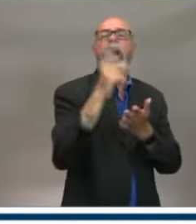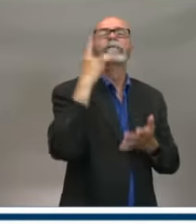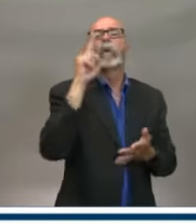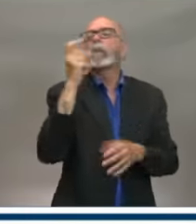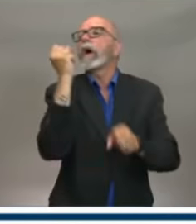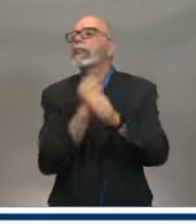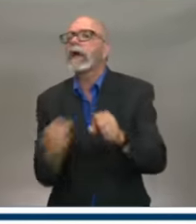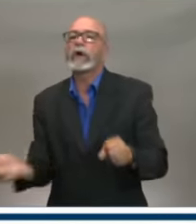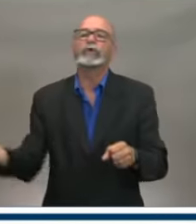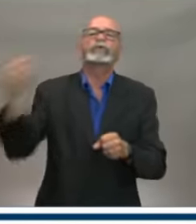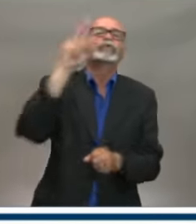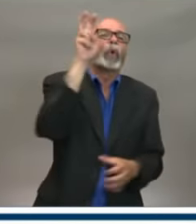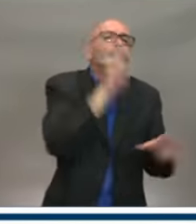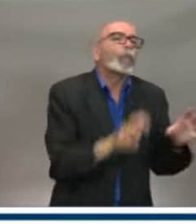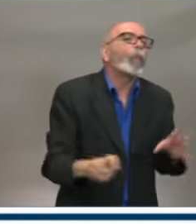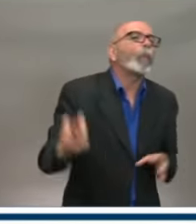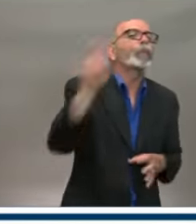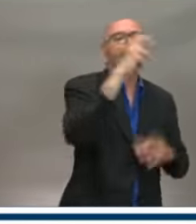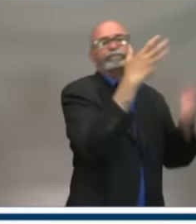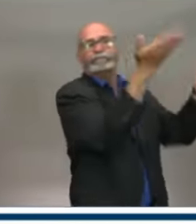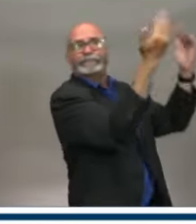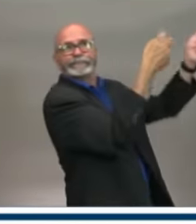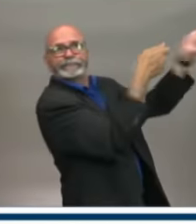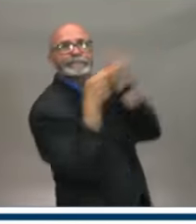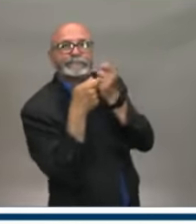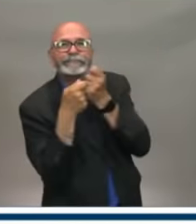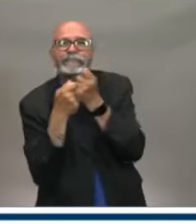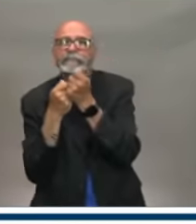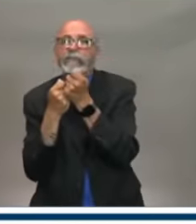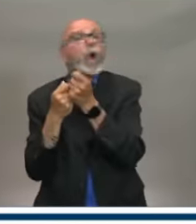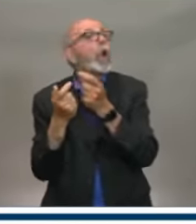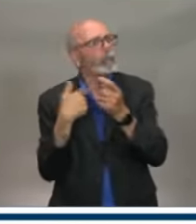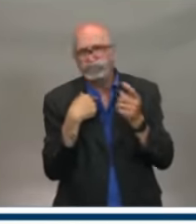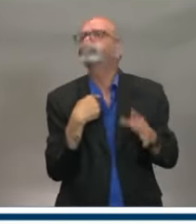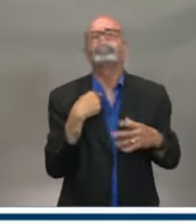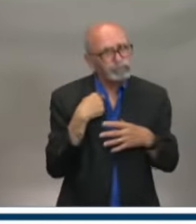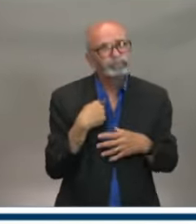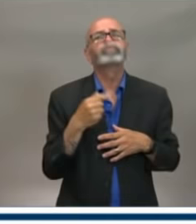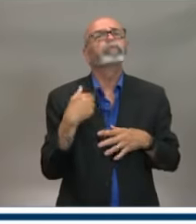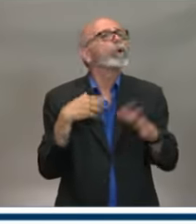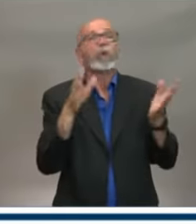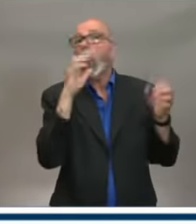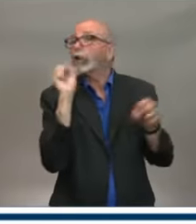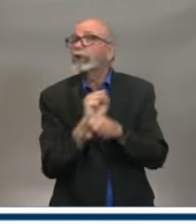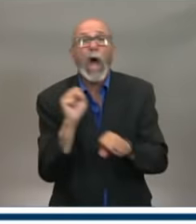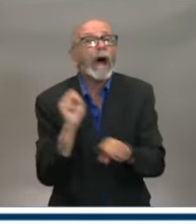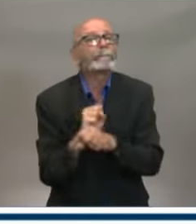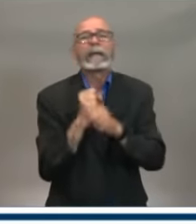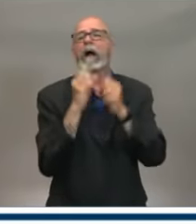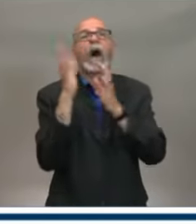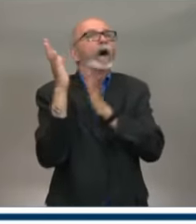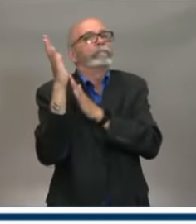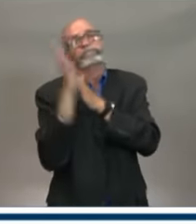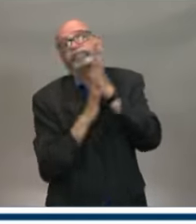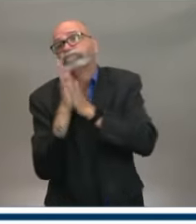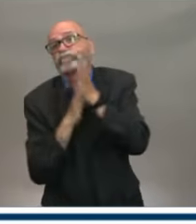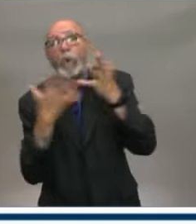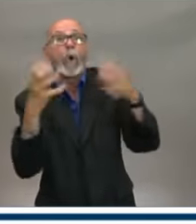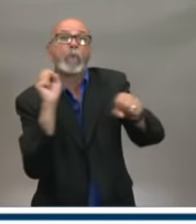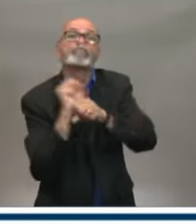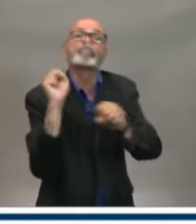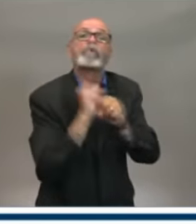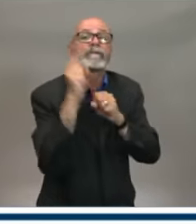And, of course, the work is welcome for people who are unemployed. But how do we get to tourism